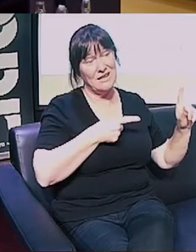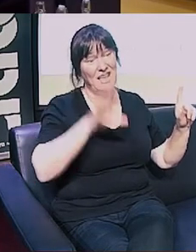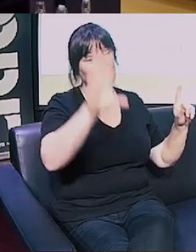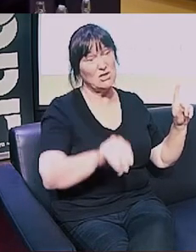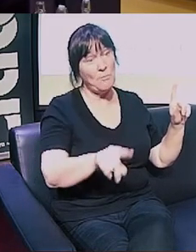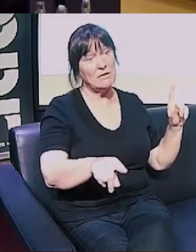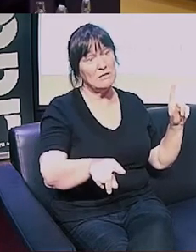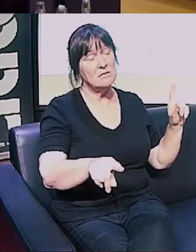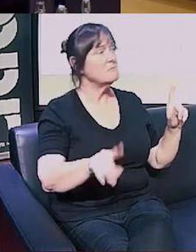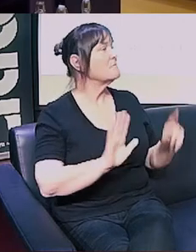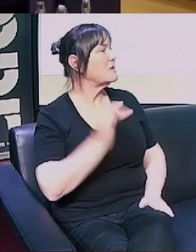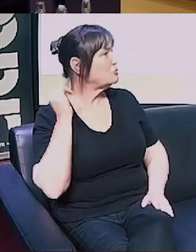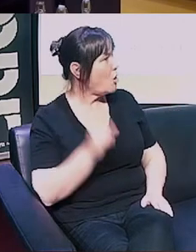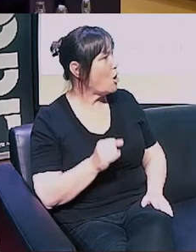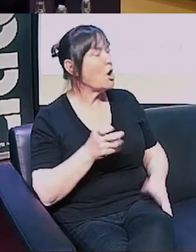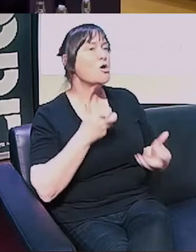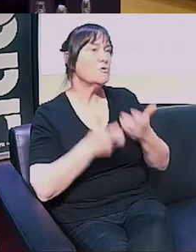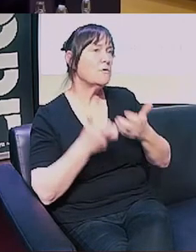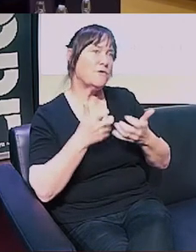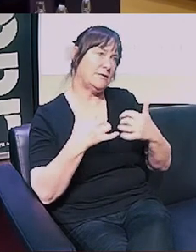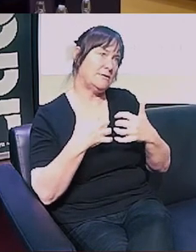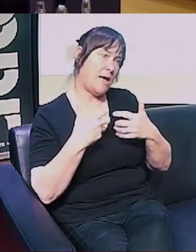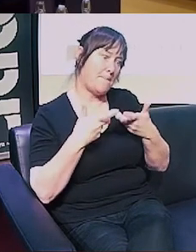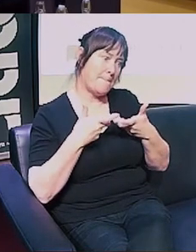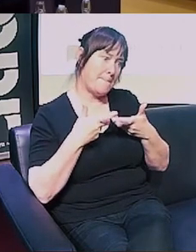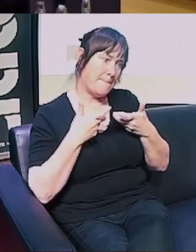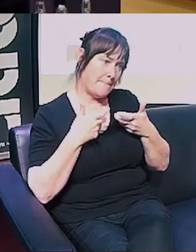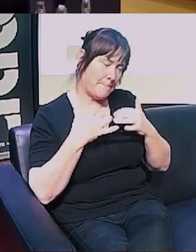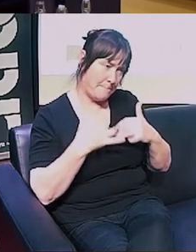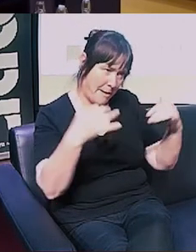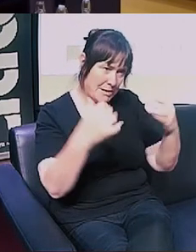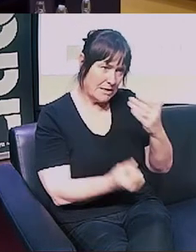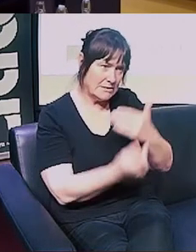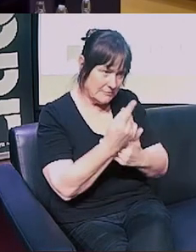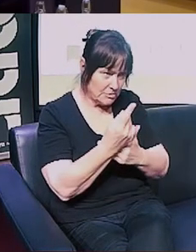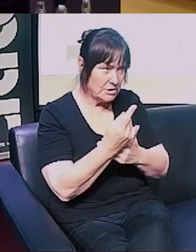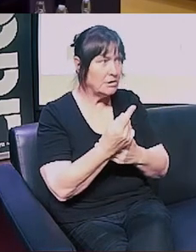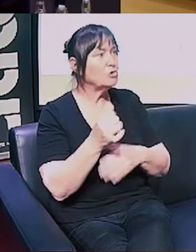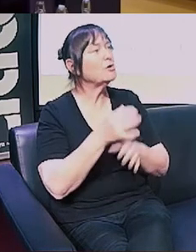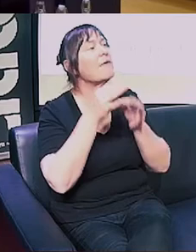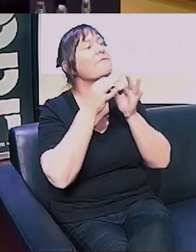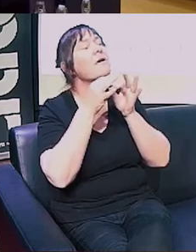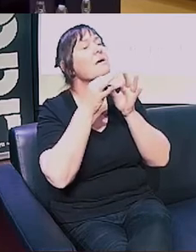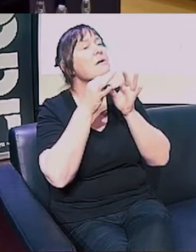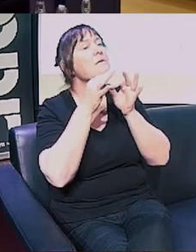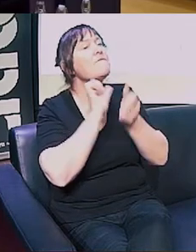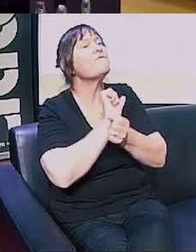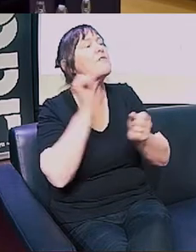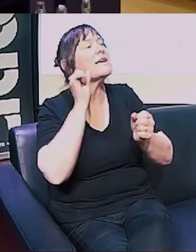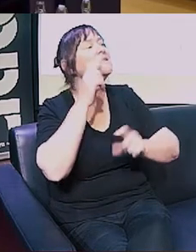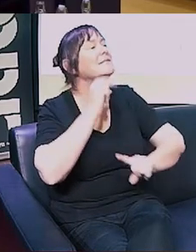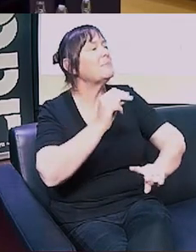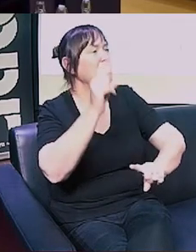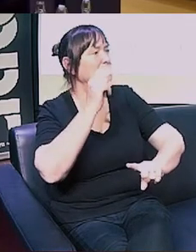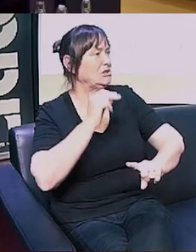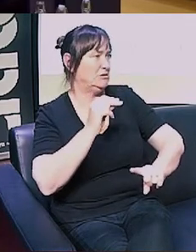universities as public institutions have a place in our society as free speech bastions. And